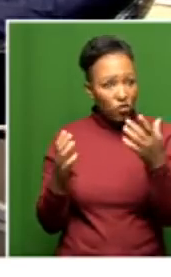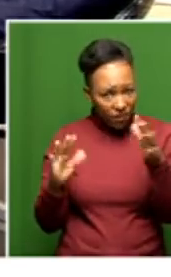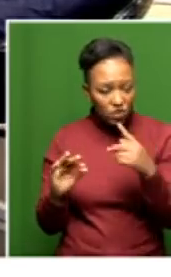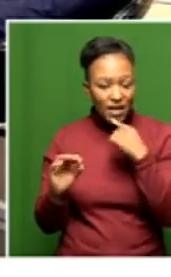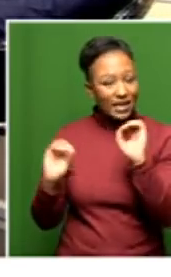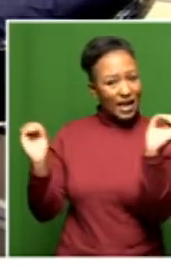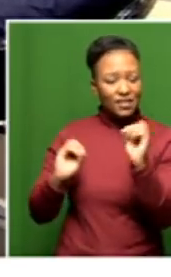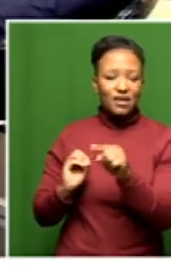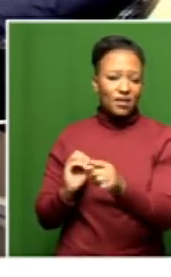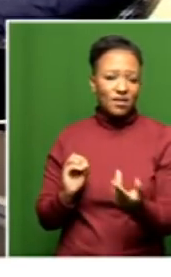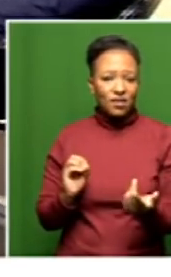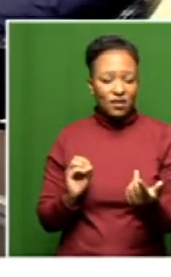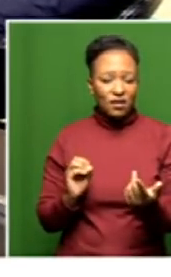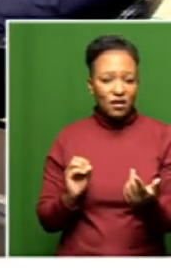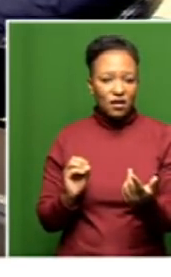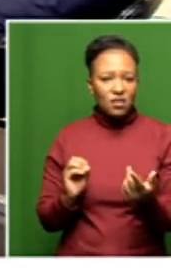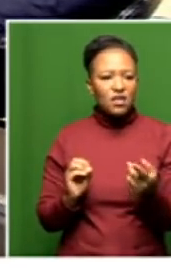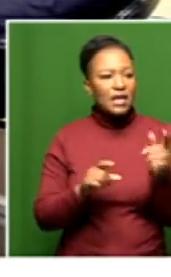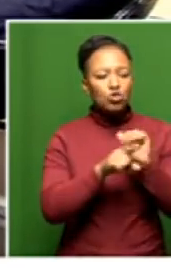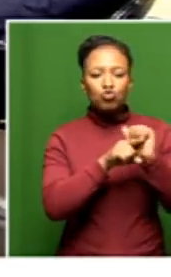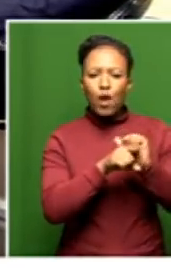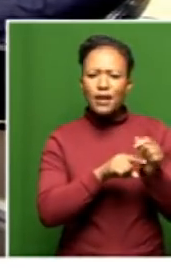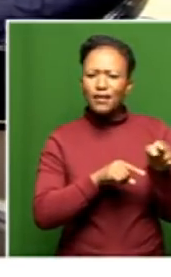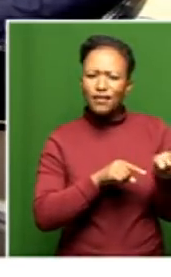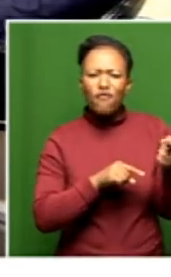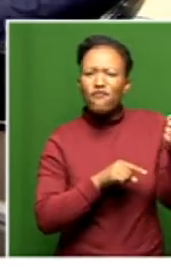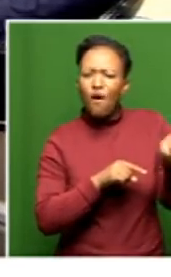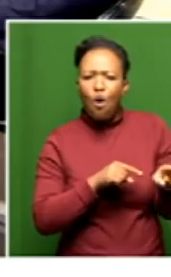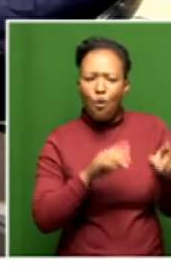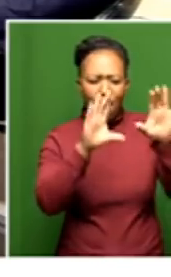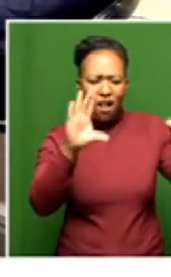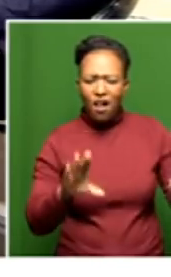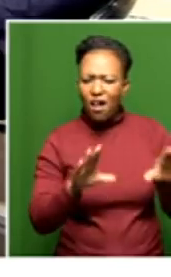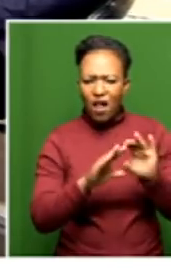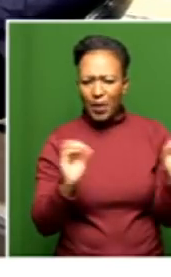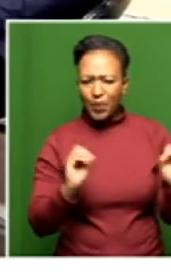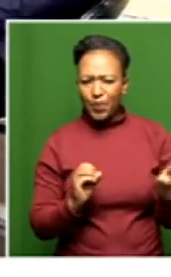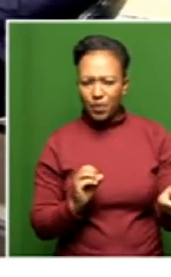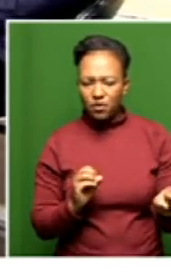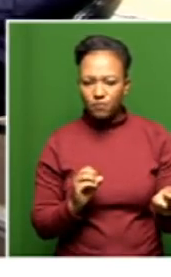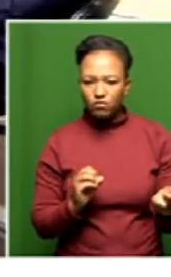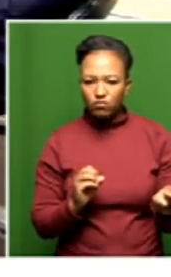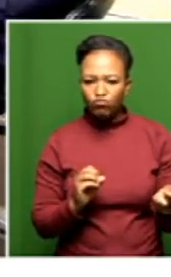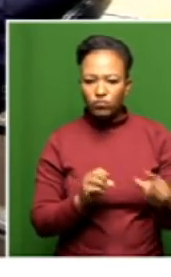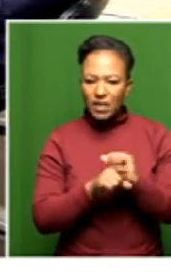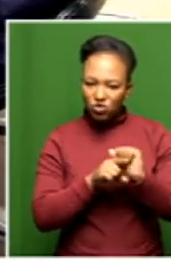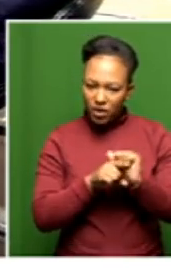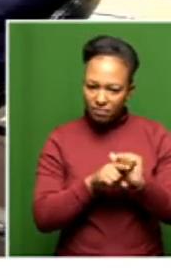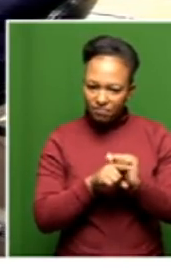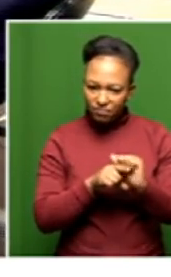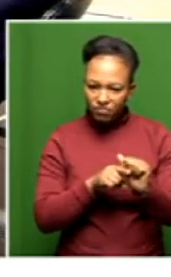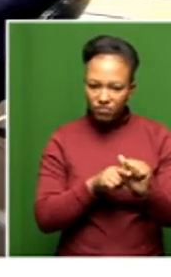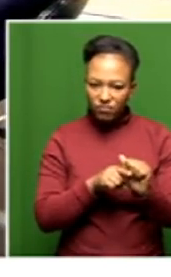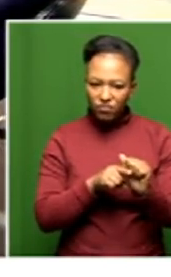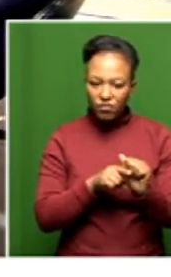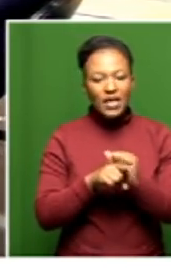nothing. So what has been the point of the training then? No, the training will stand them in good state. The training can